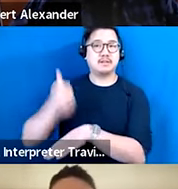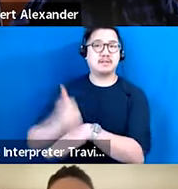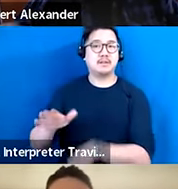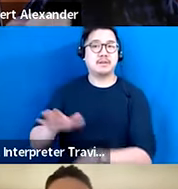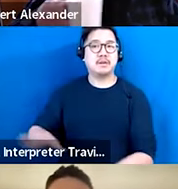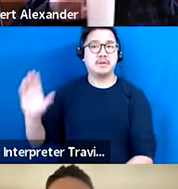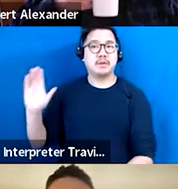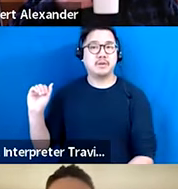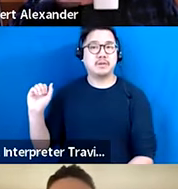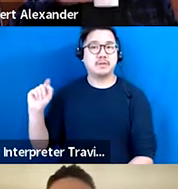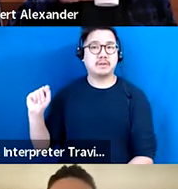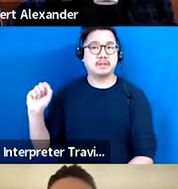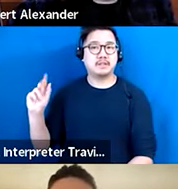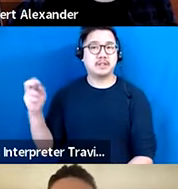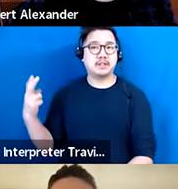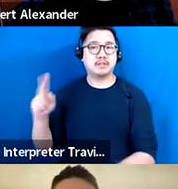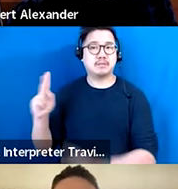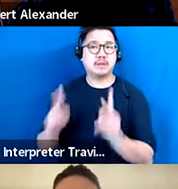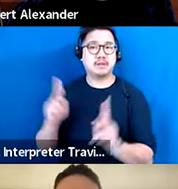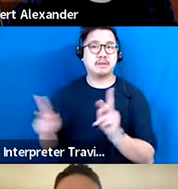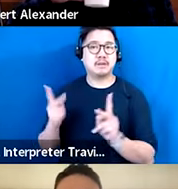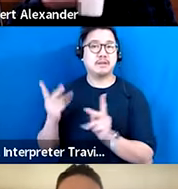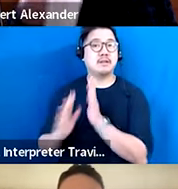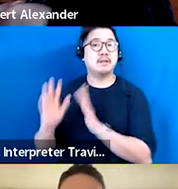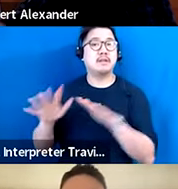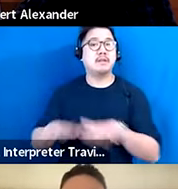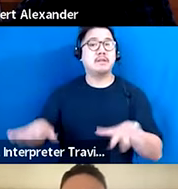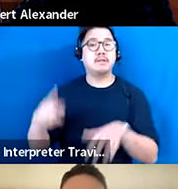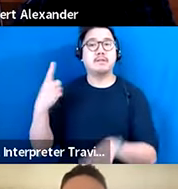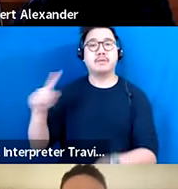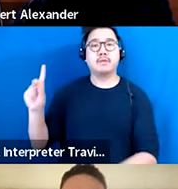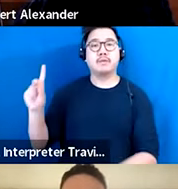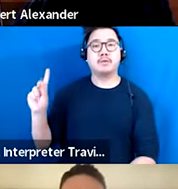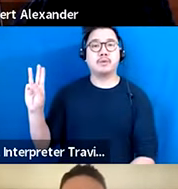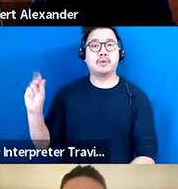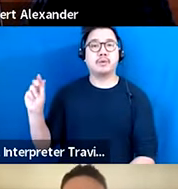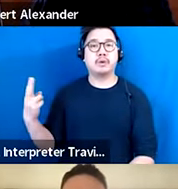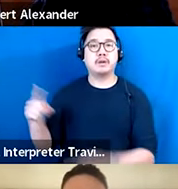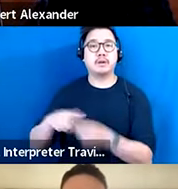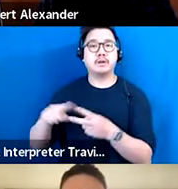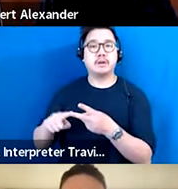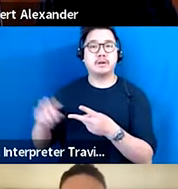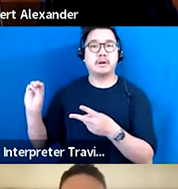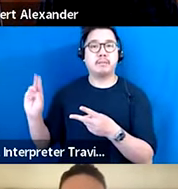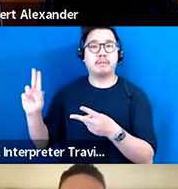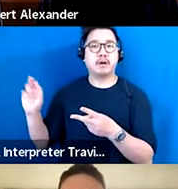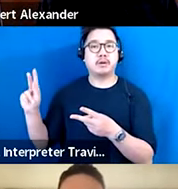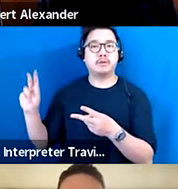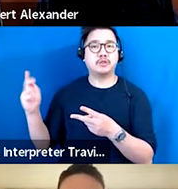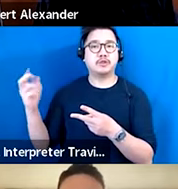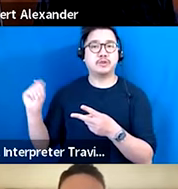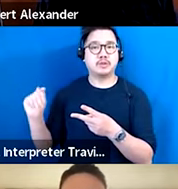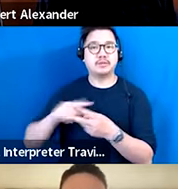Coast Salish people, specifically the ancestral land of the Duwamish, Stillaguamish, Muckleshoot, and Squamish tribes